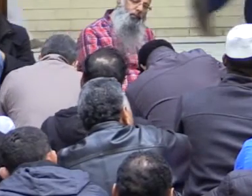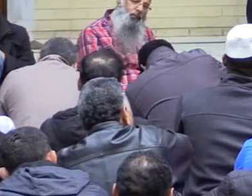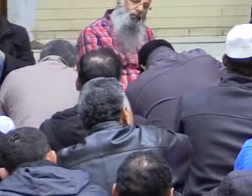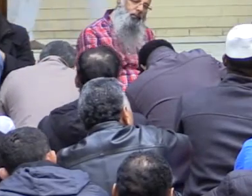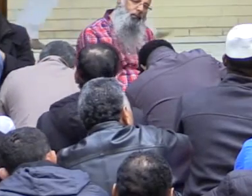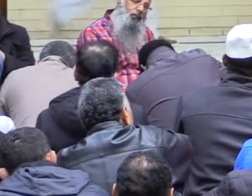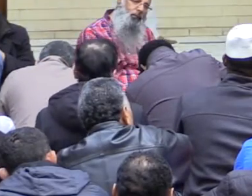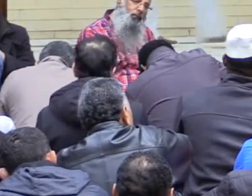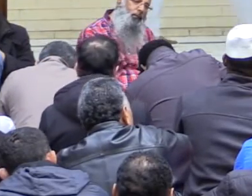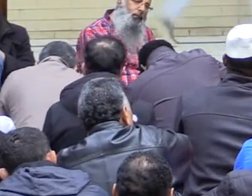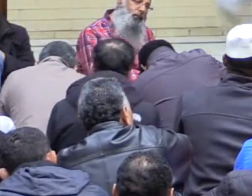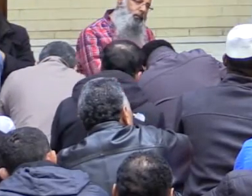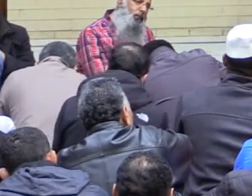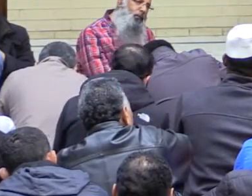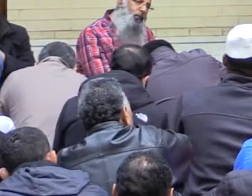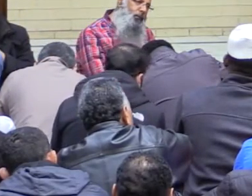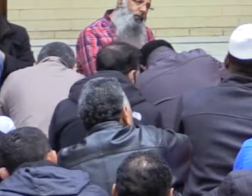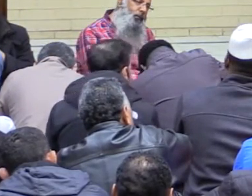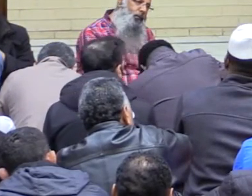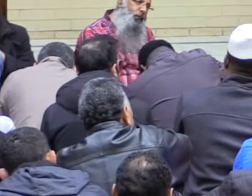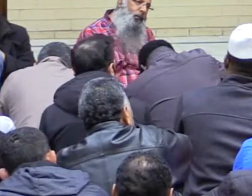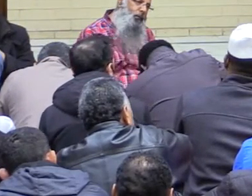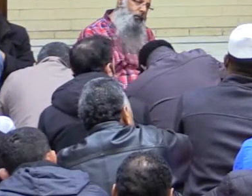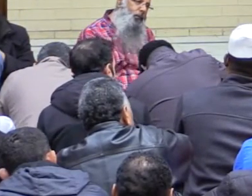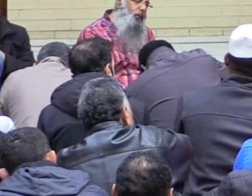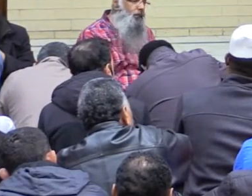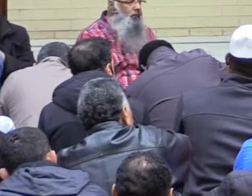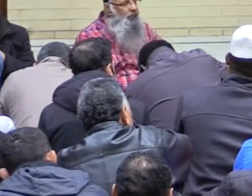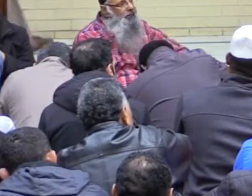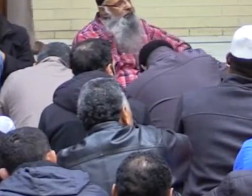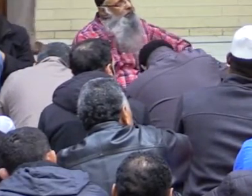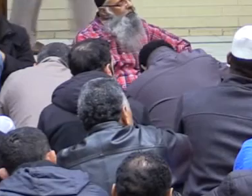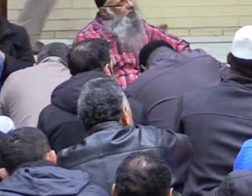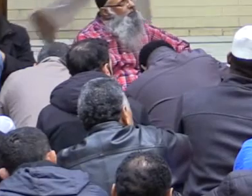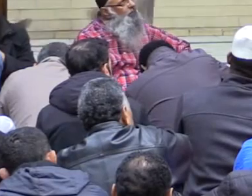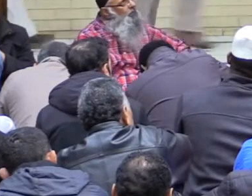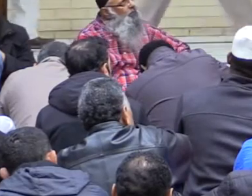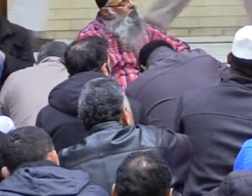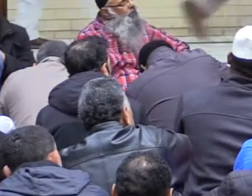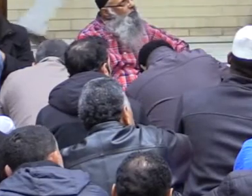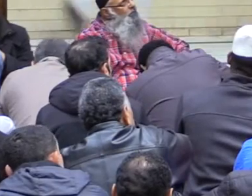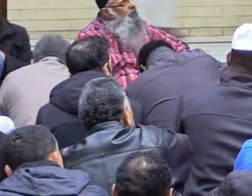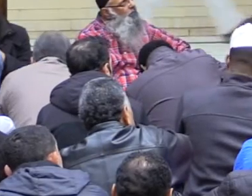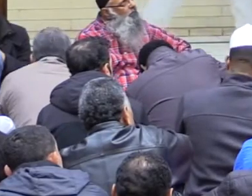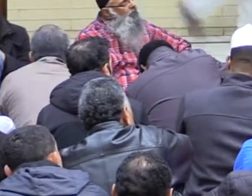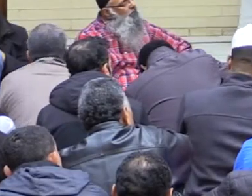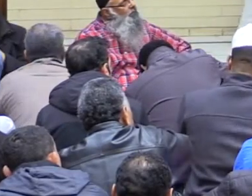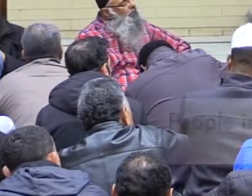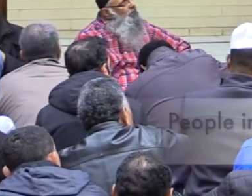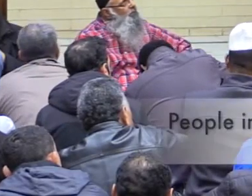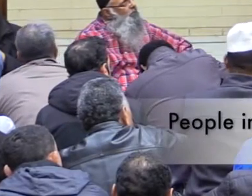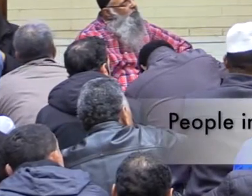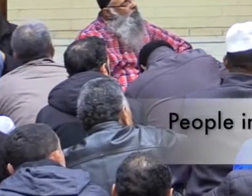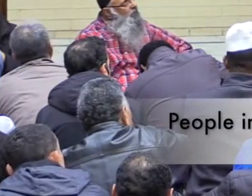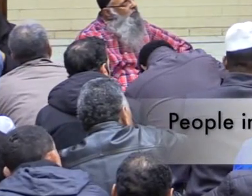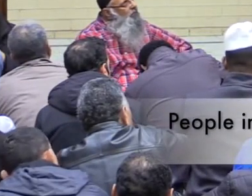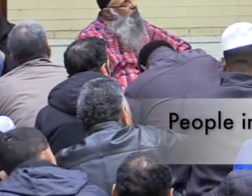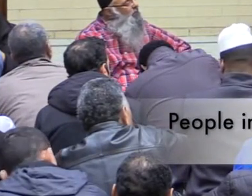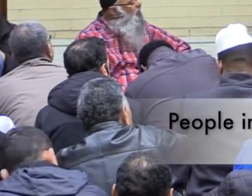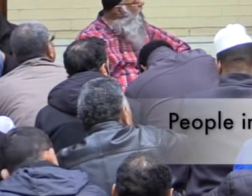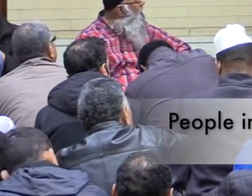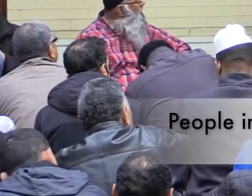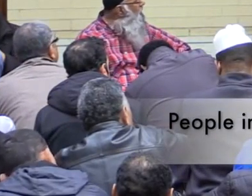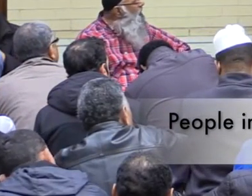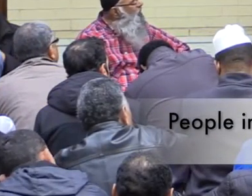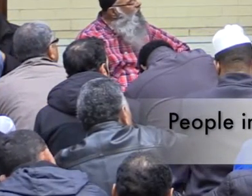In the past few weeks we have been chasing the subject people in the Quran